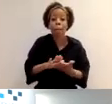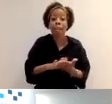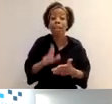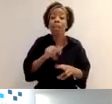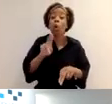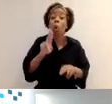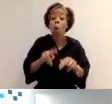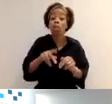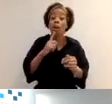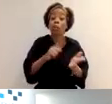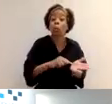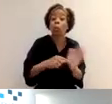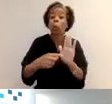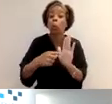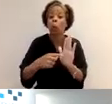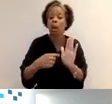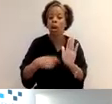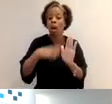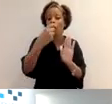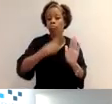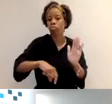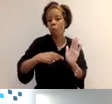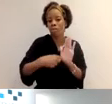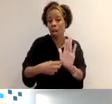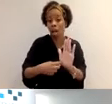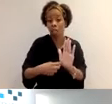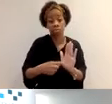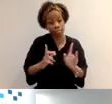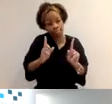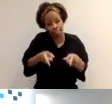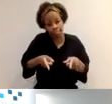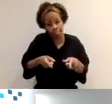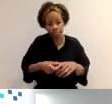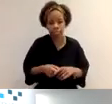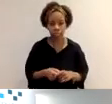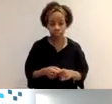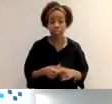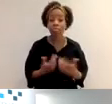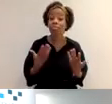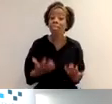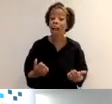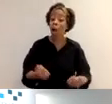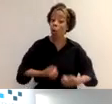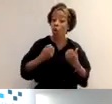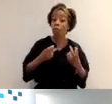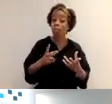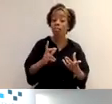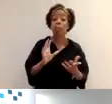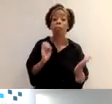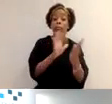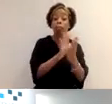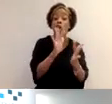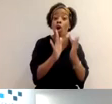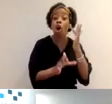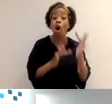submit a profile to us. It's not optional. We do now have an online system to submit your profile on, but